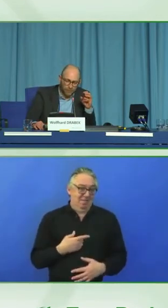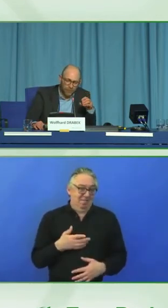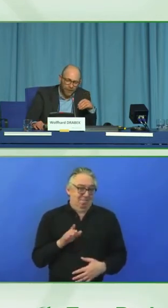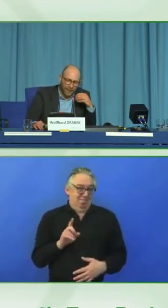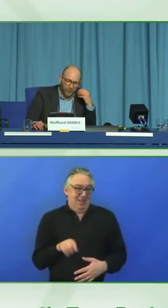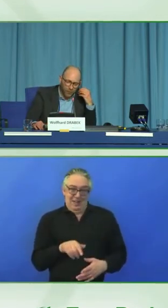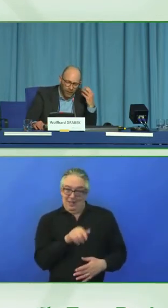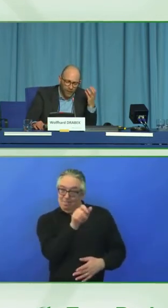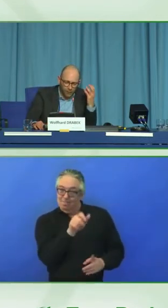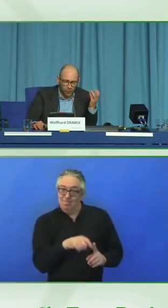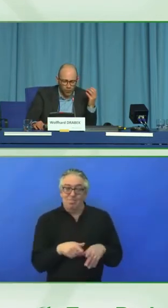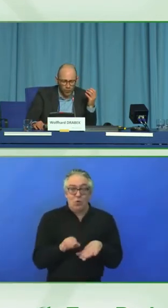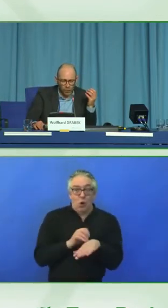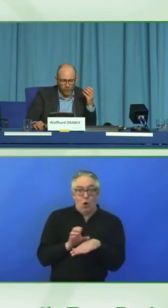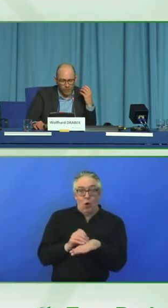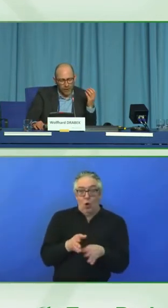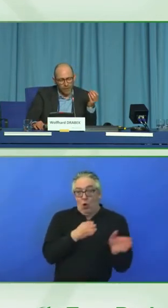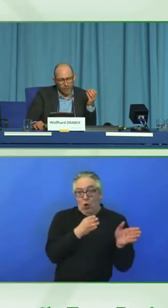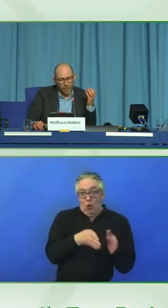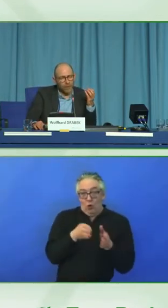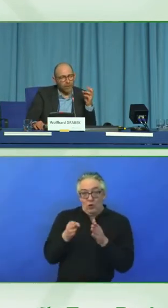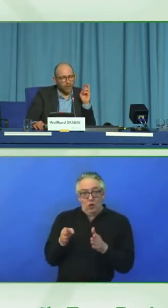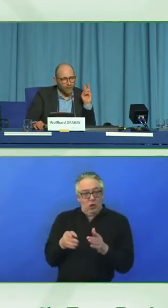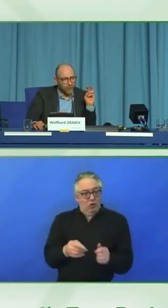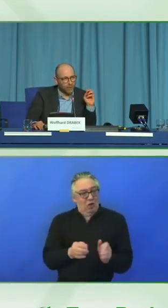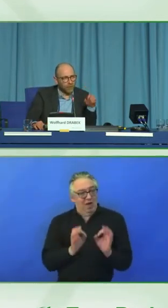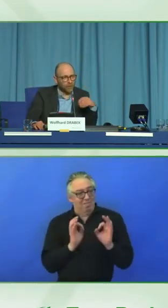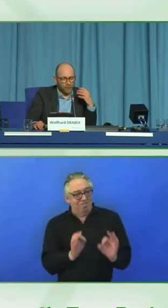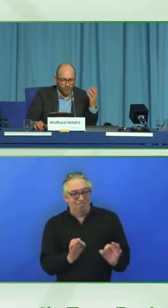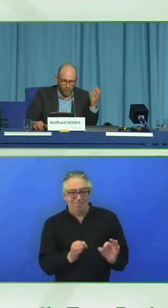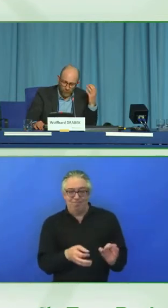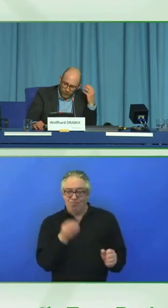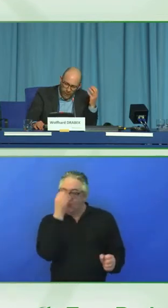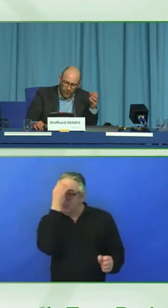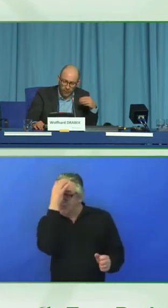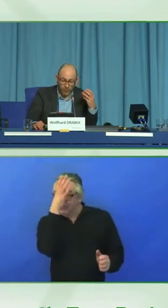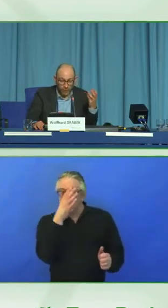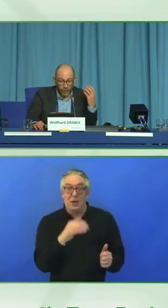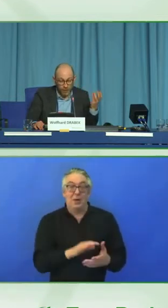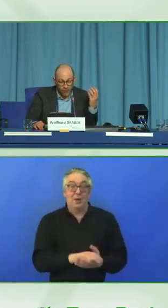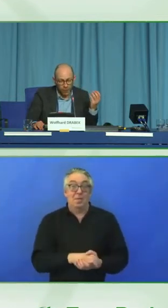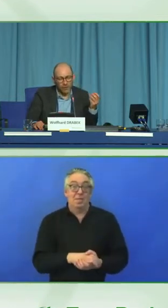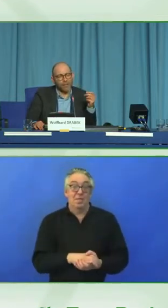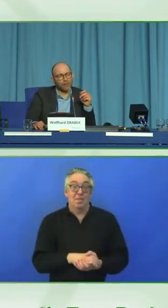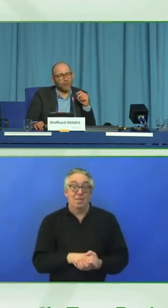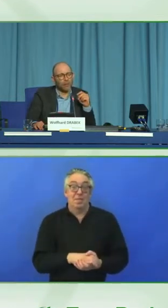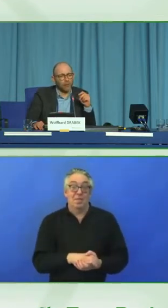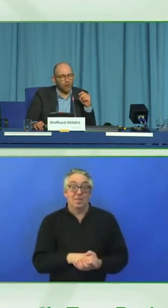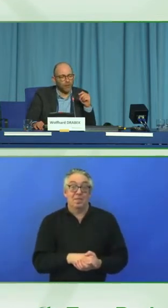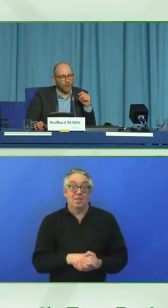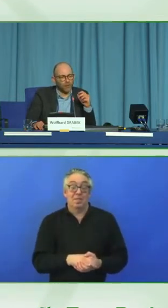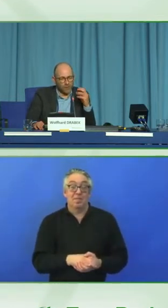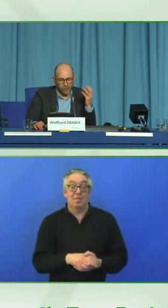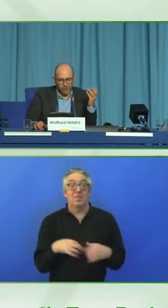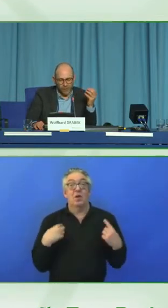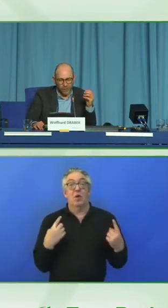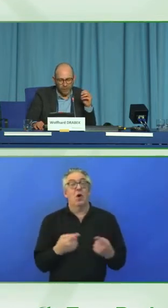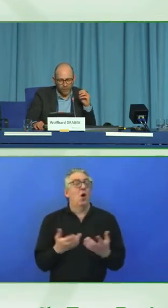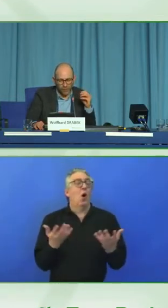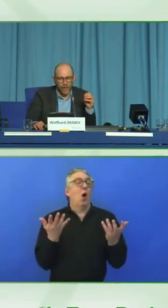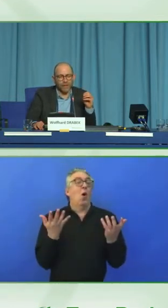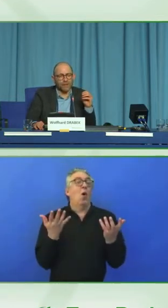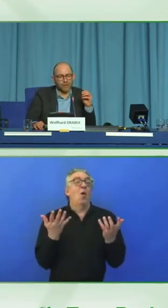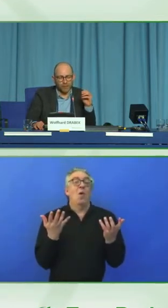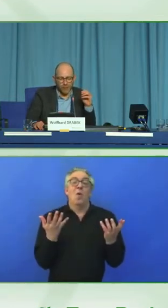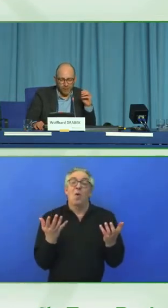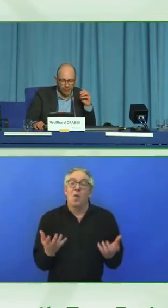and we aim to become the label or a well-known label on certification